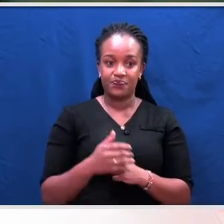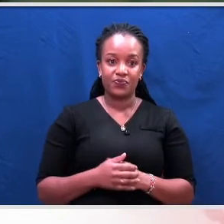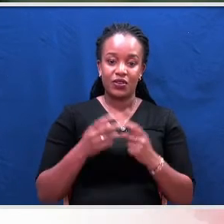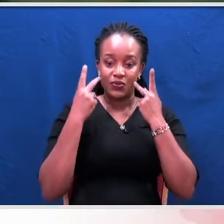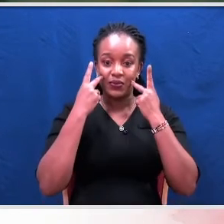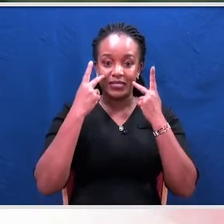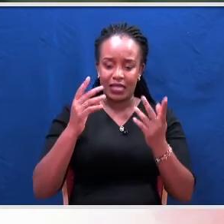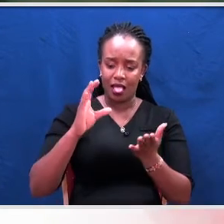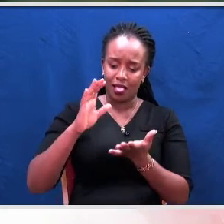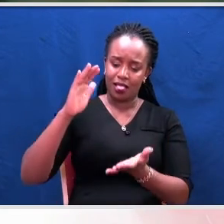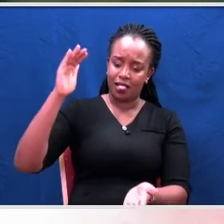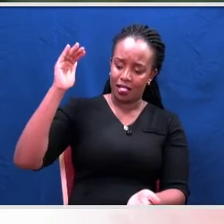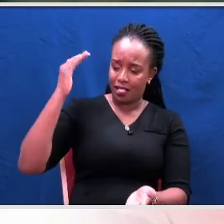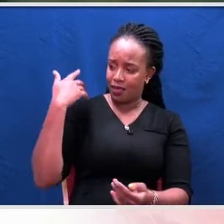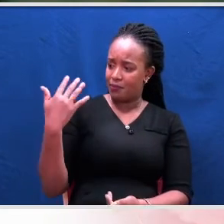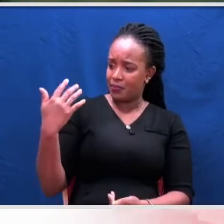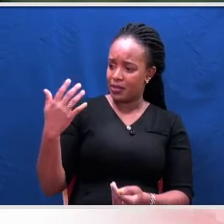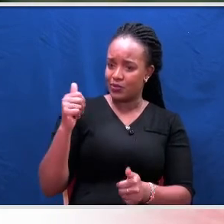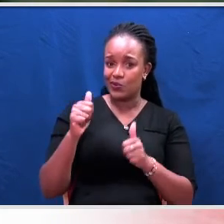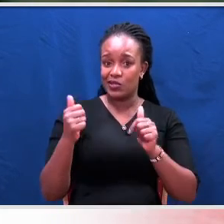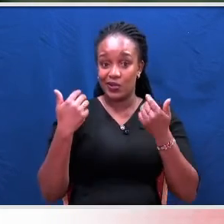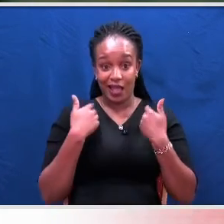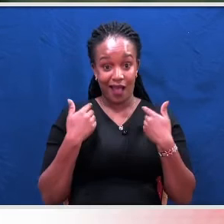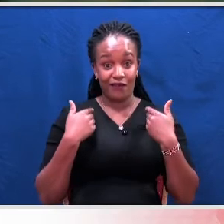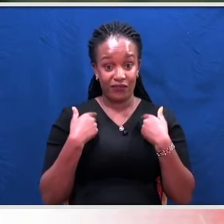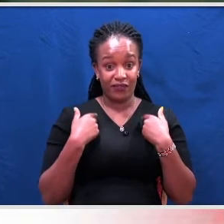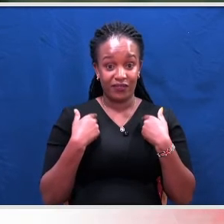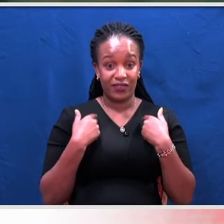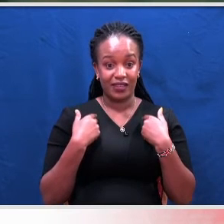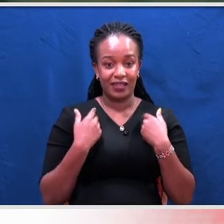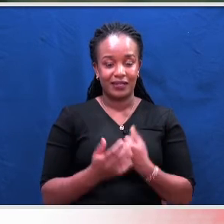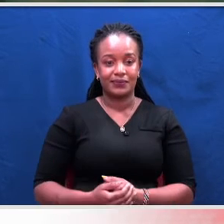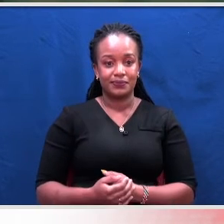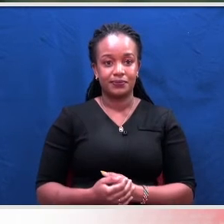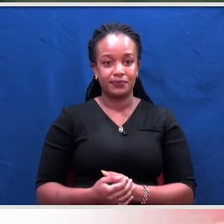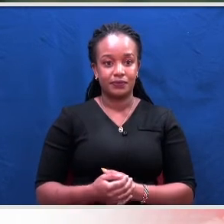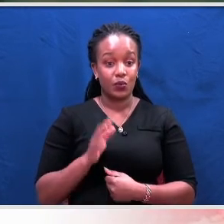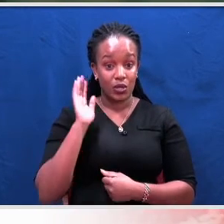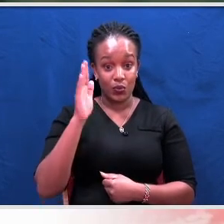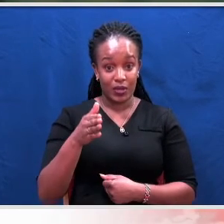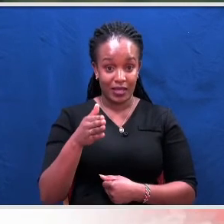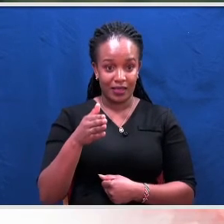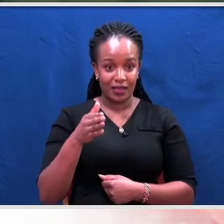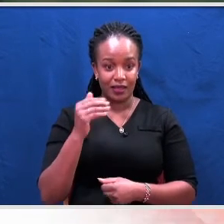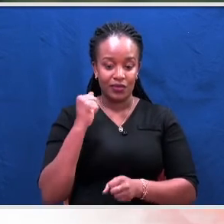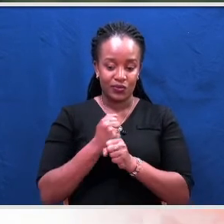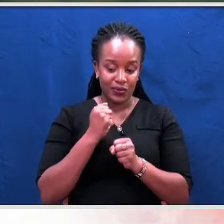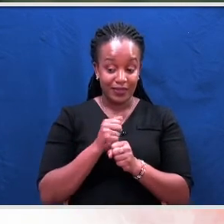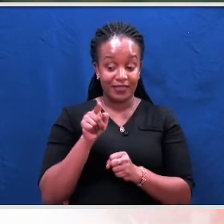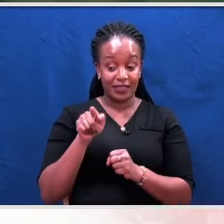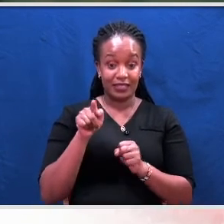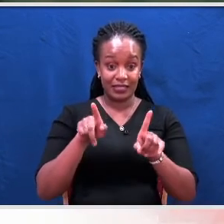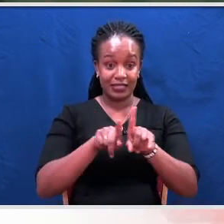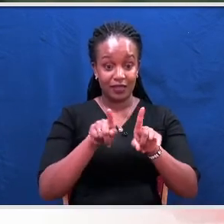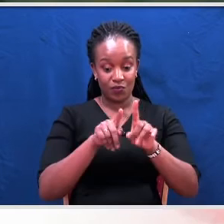papers and documents that we must plow through. We will do that and we'll give